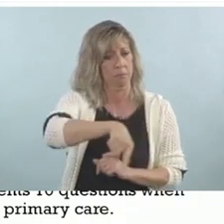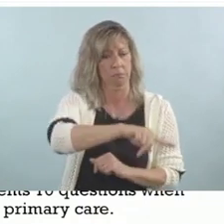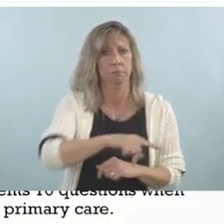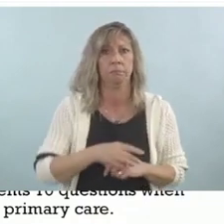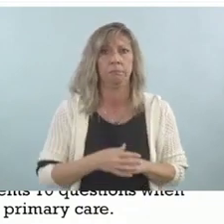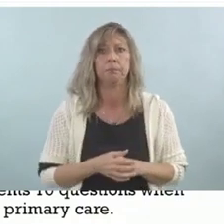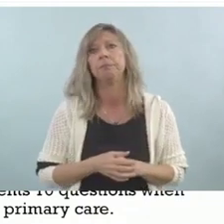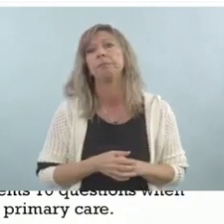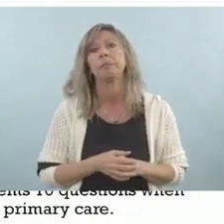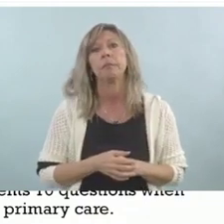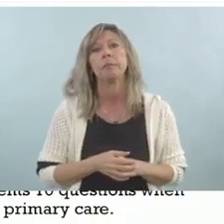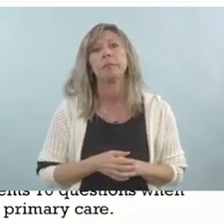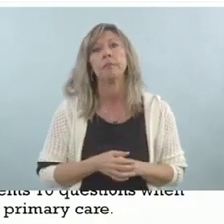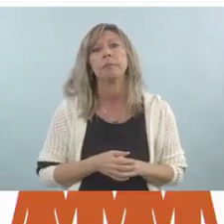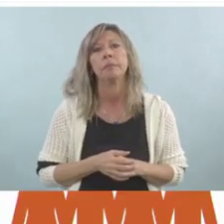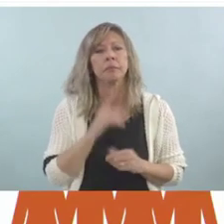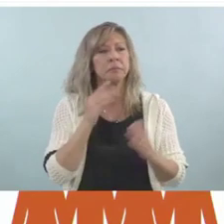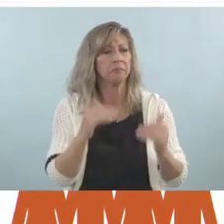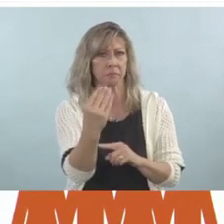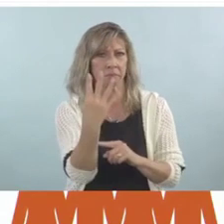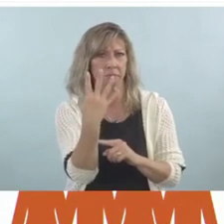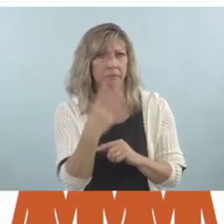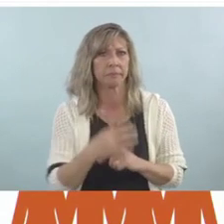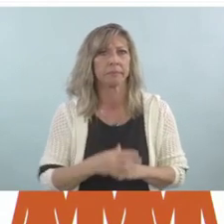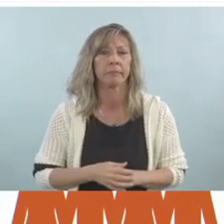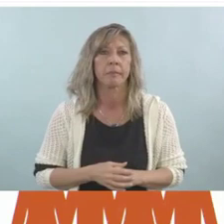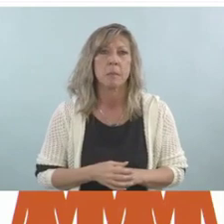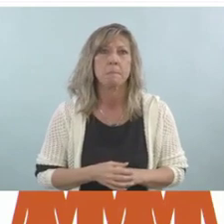slide and check out some of that information.